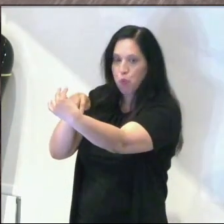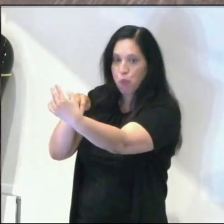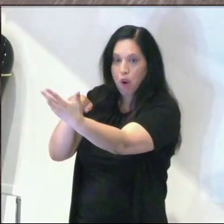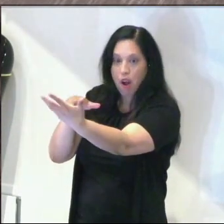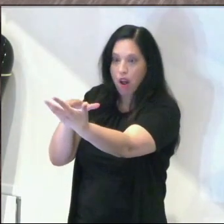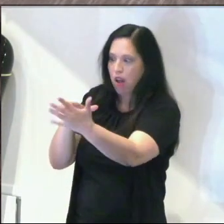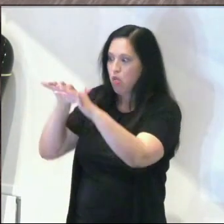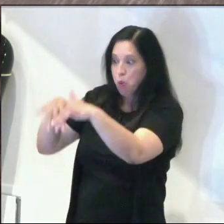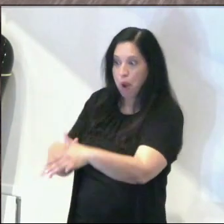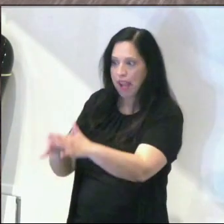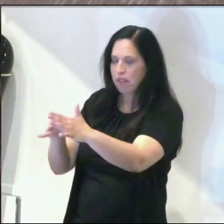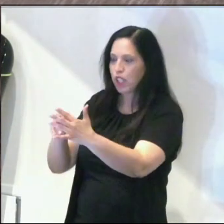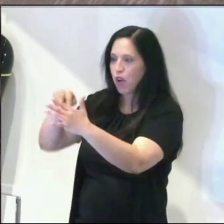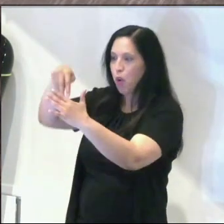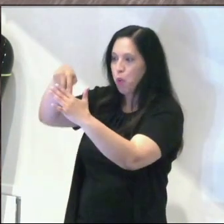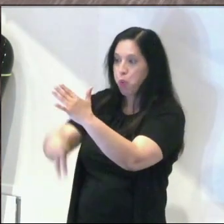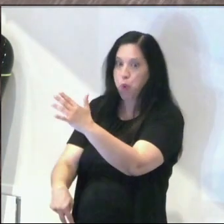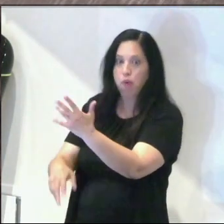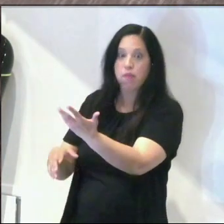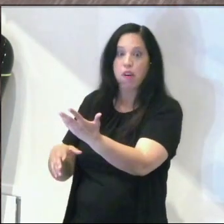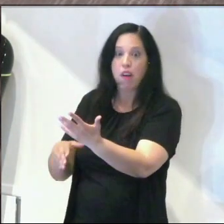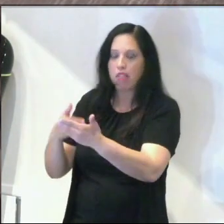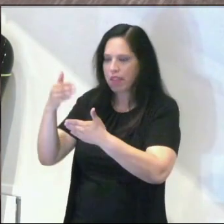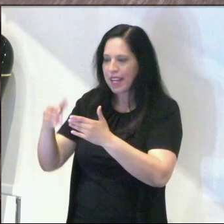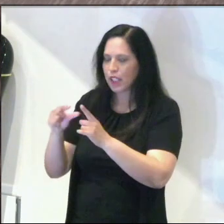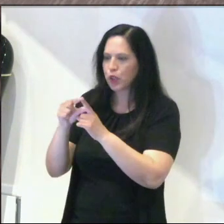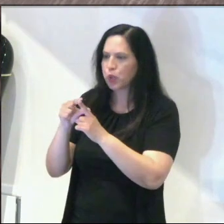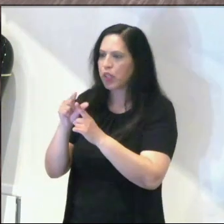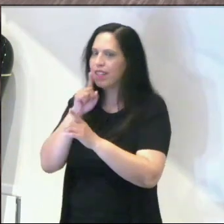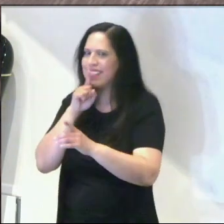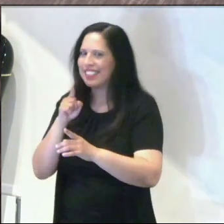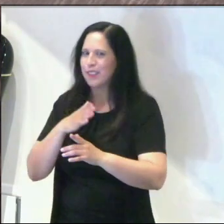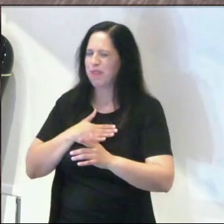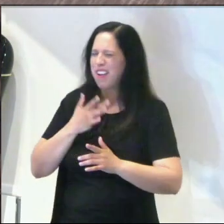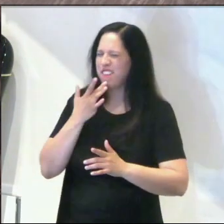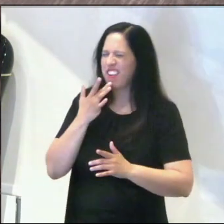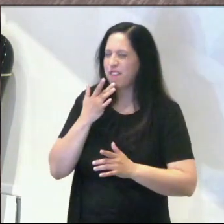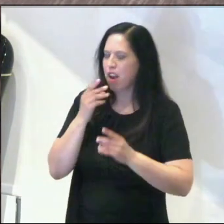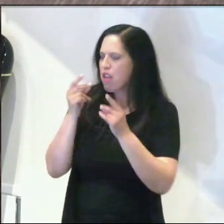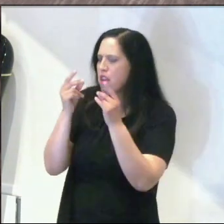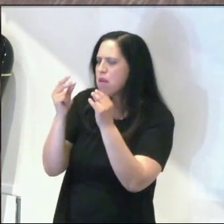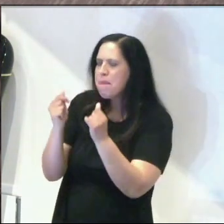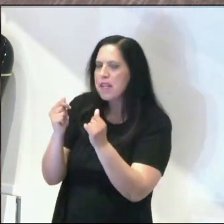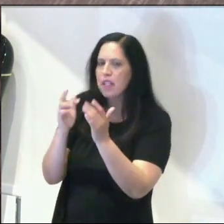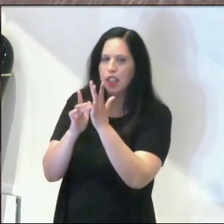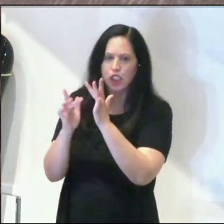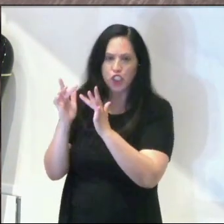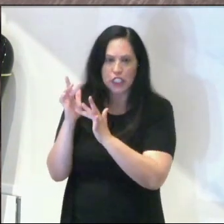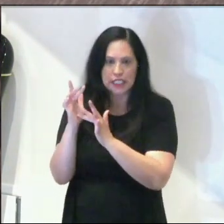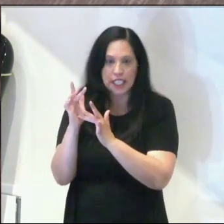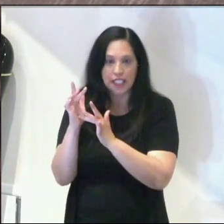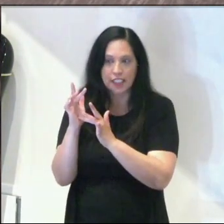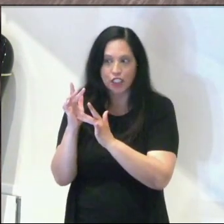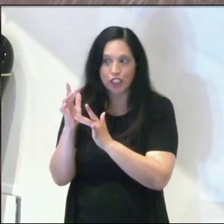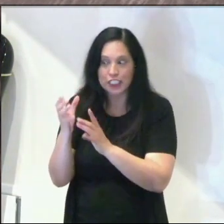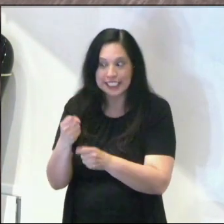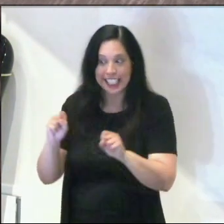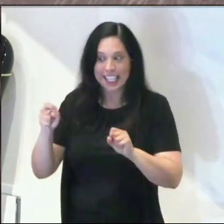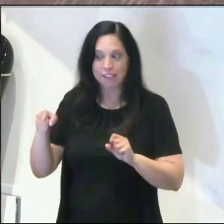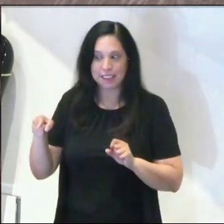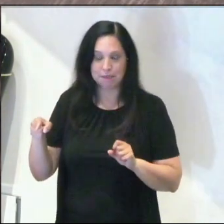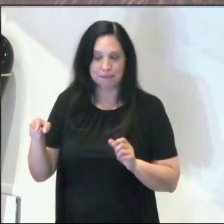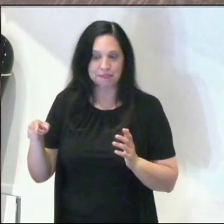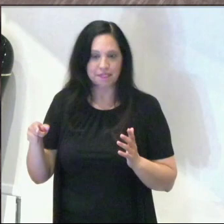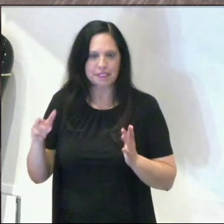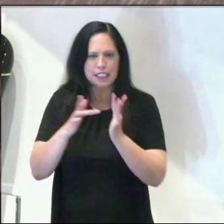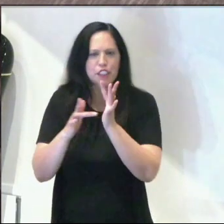looked at the wind and wave and began to sink. And then the next word in the Bible is one of my favorites because it says, immediately Jesus rescues him. And